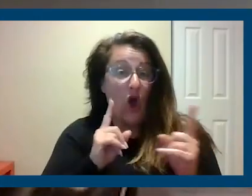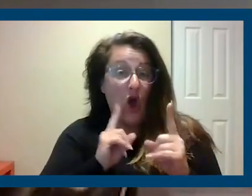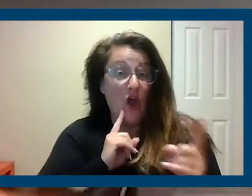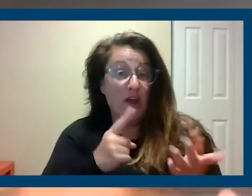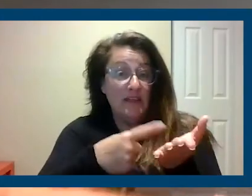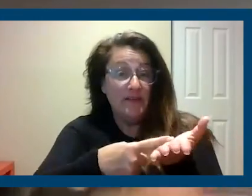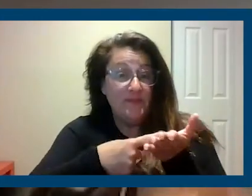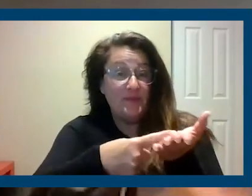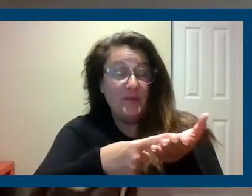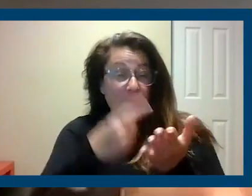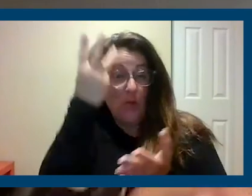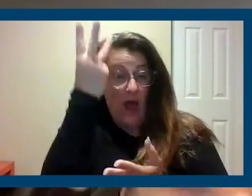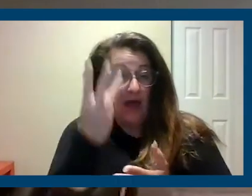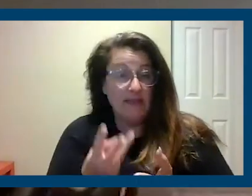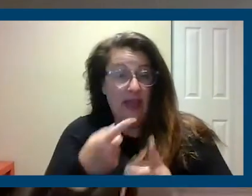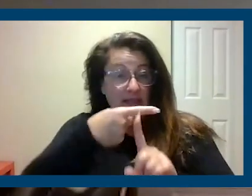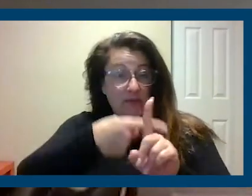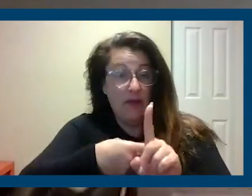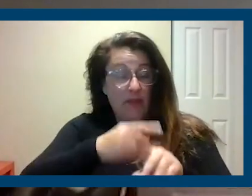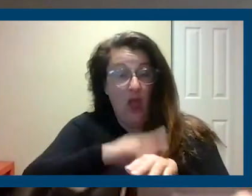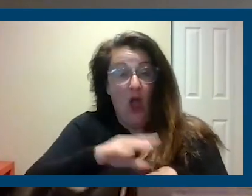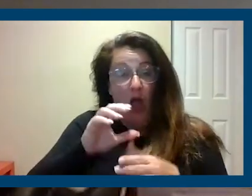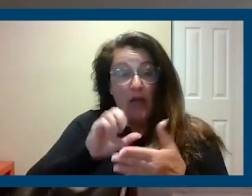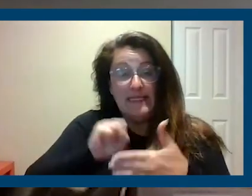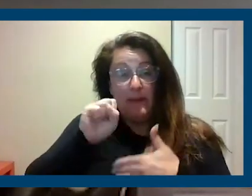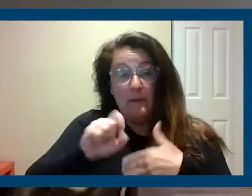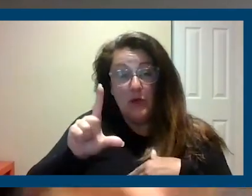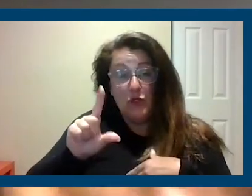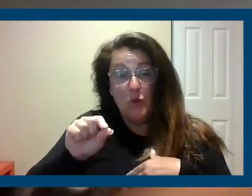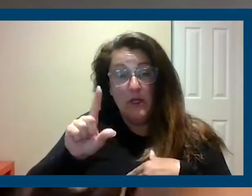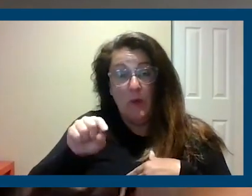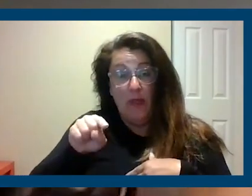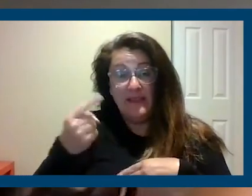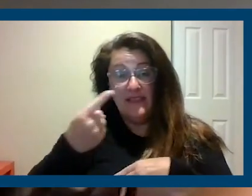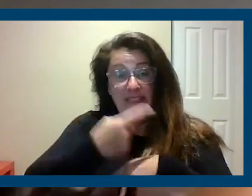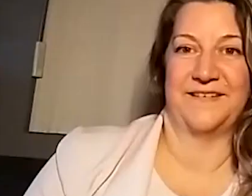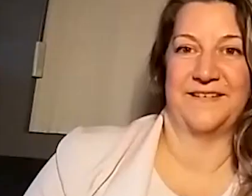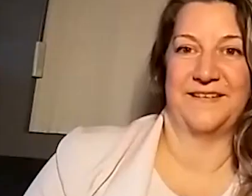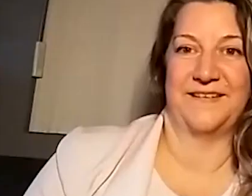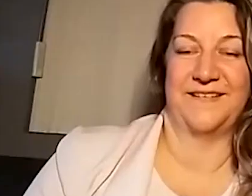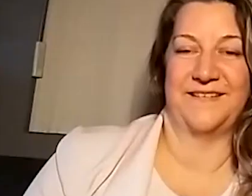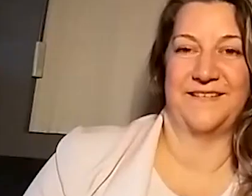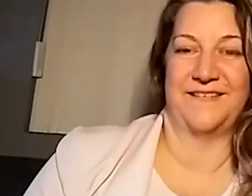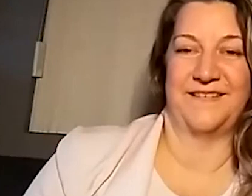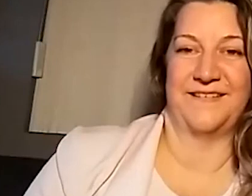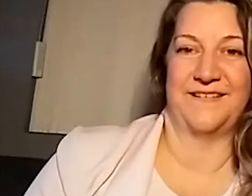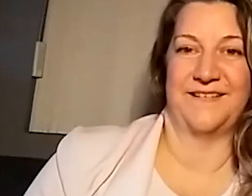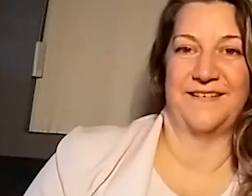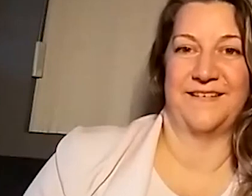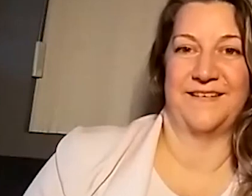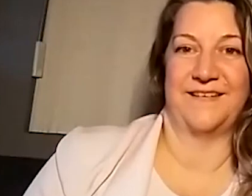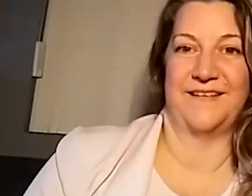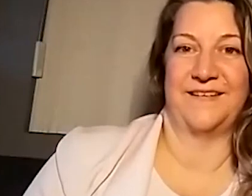this month. Um, and on the 20th of September, we have our day of action. Um, which we'll be talking about a number of